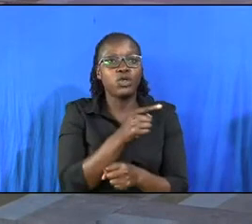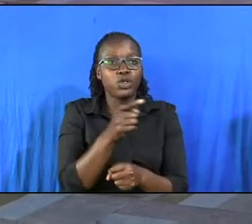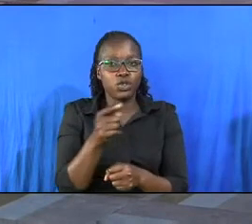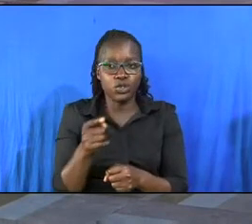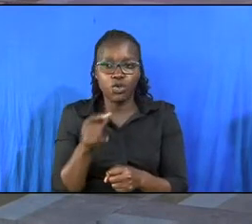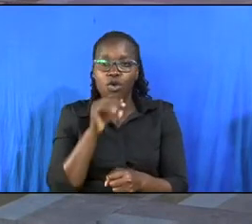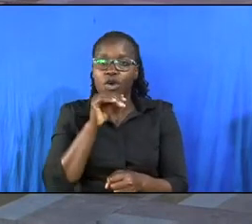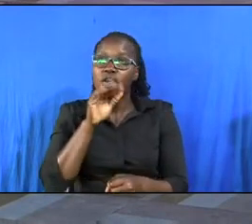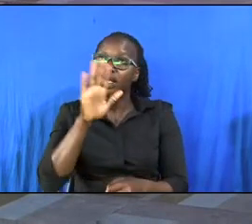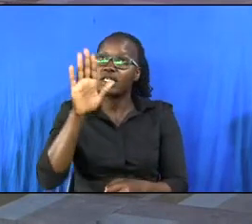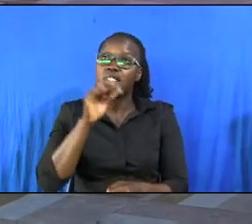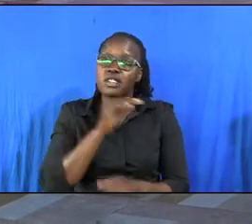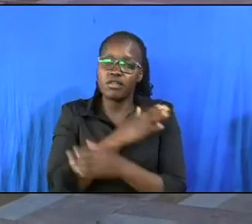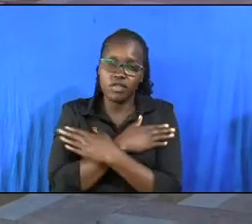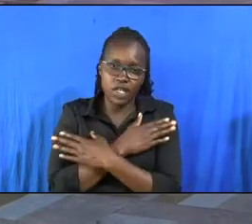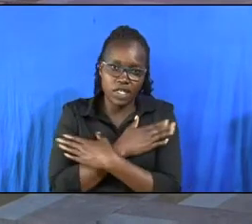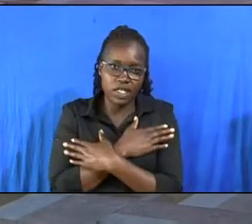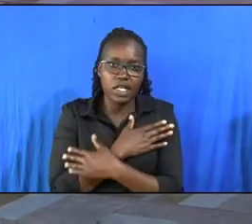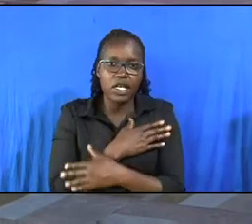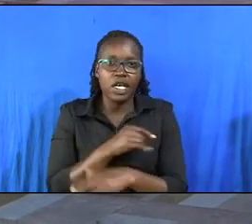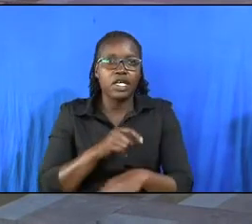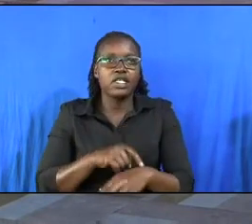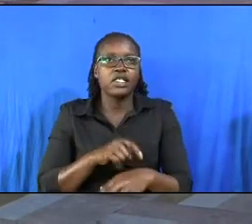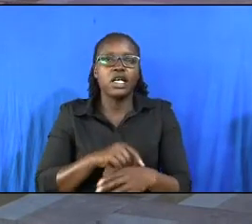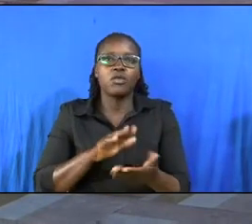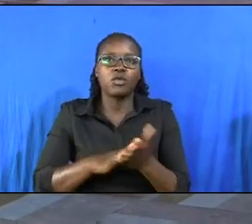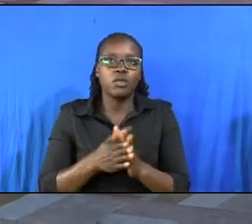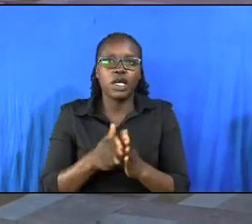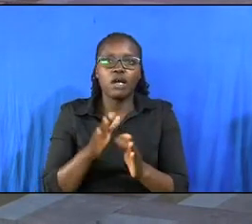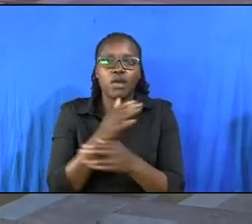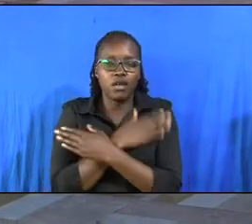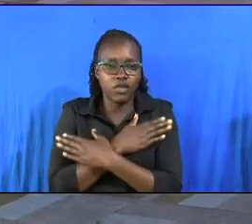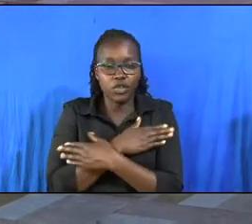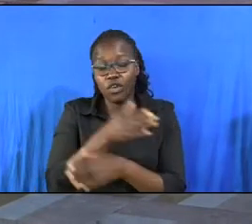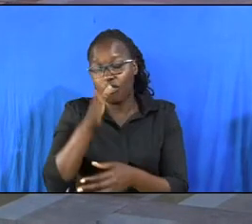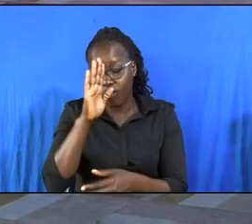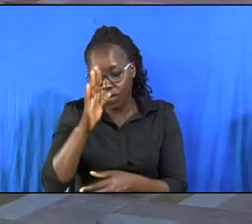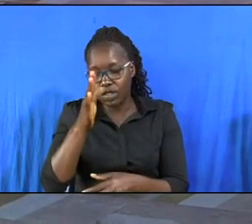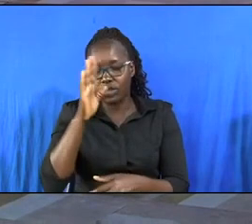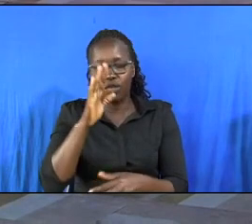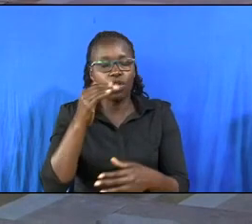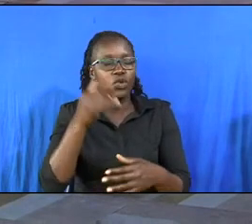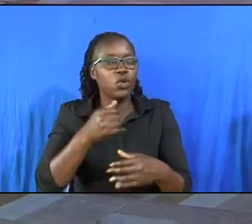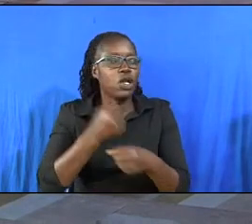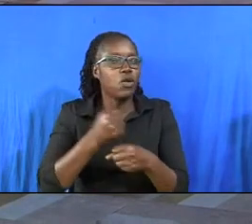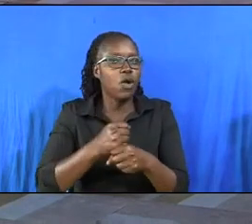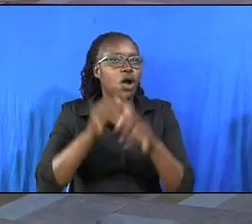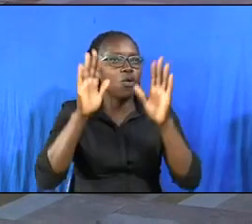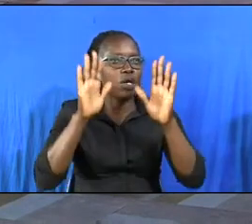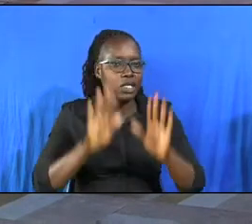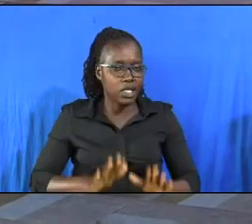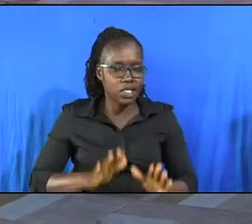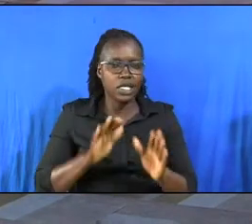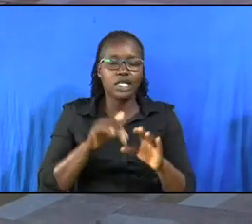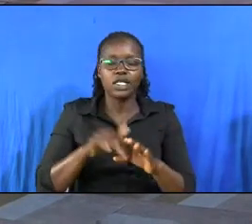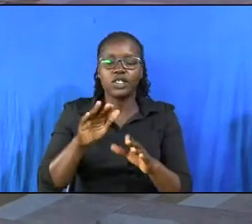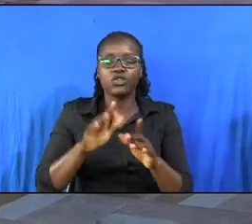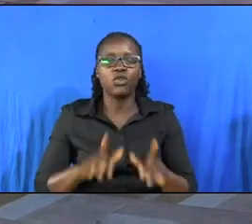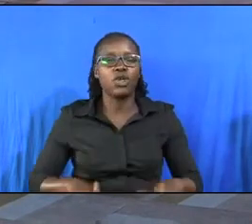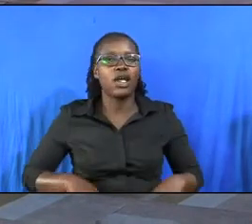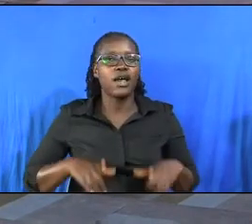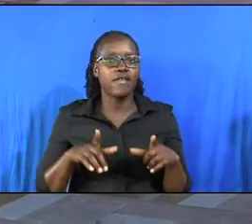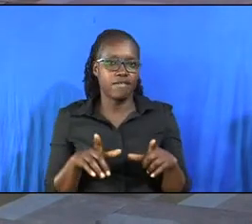his friend and when you become a friend of god god will do wonders in your life